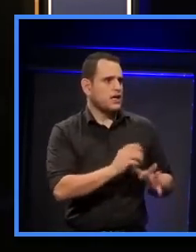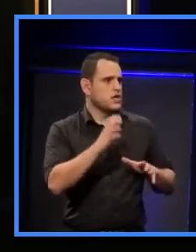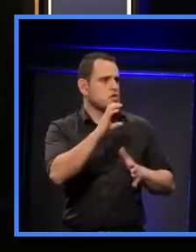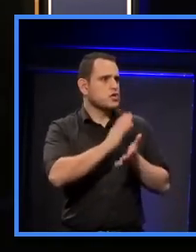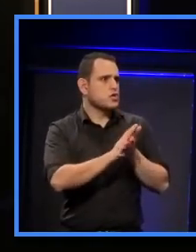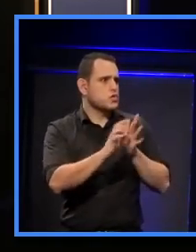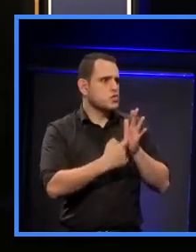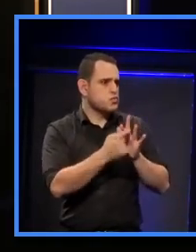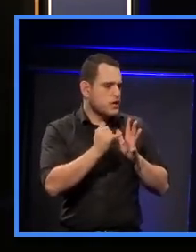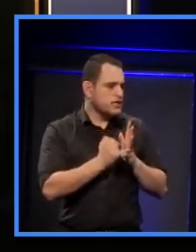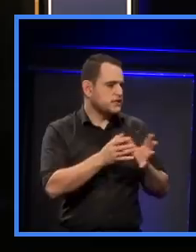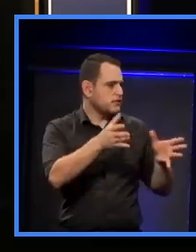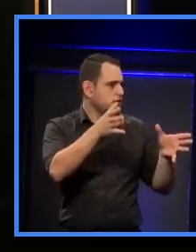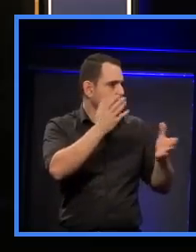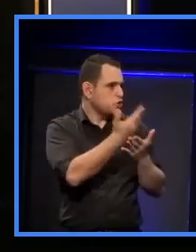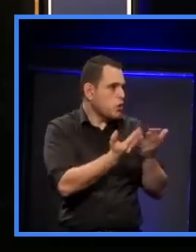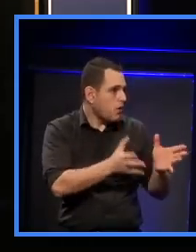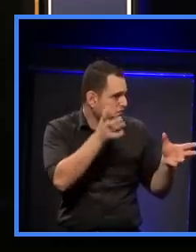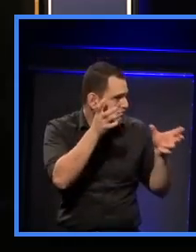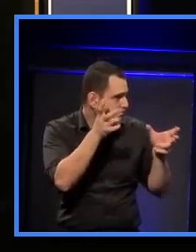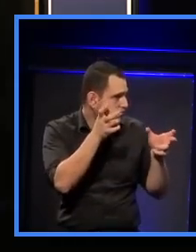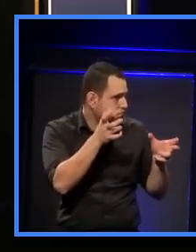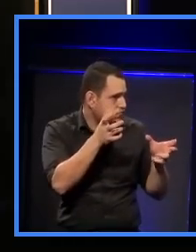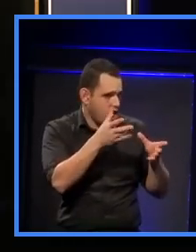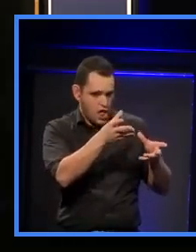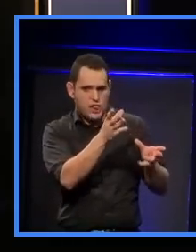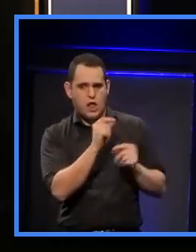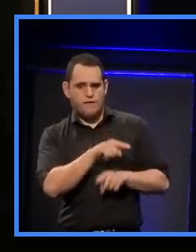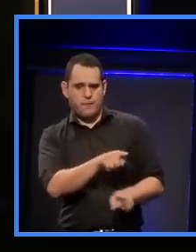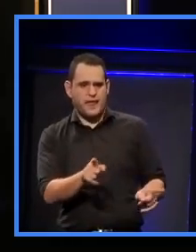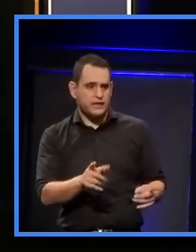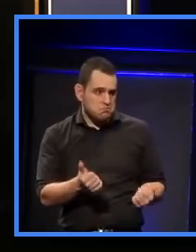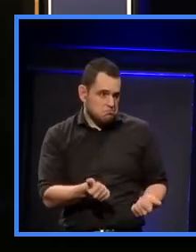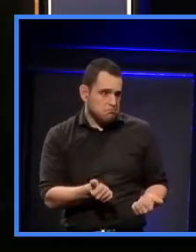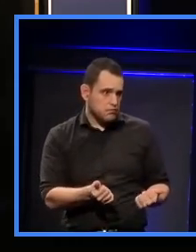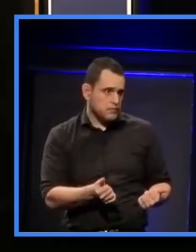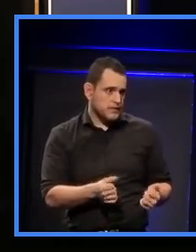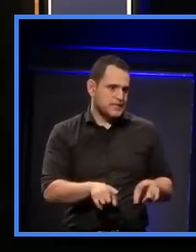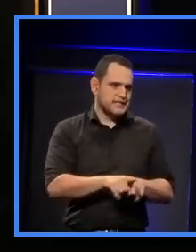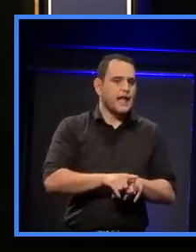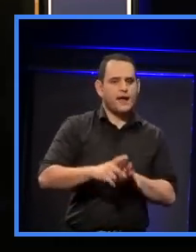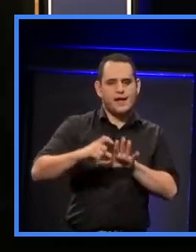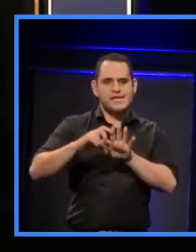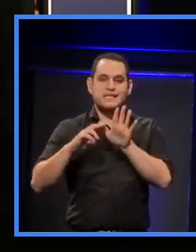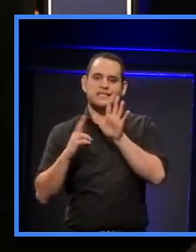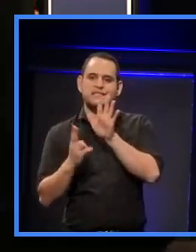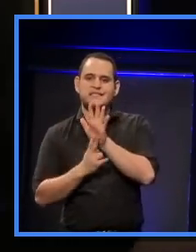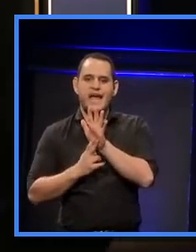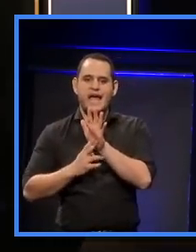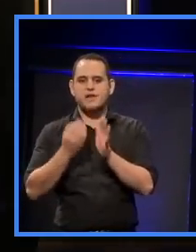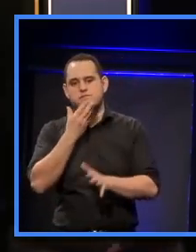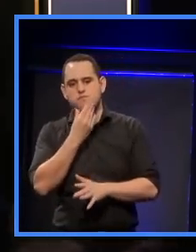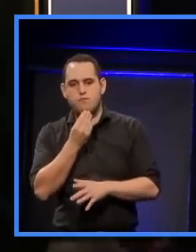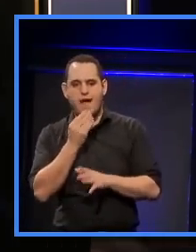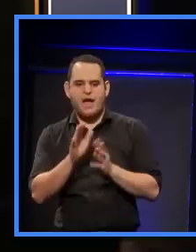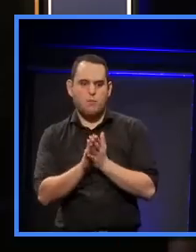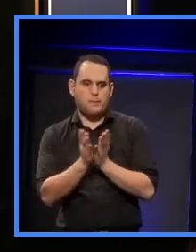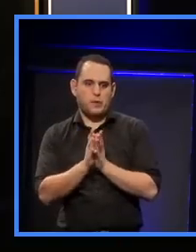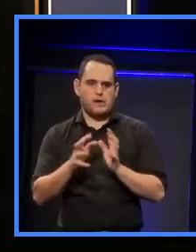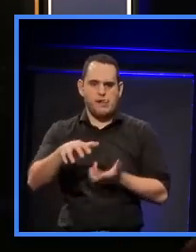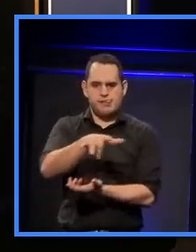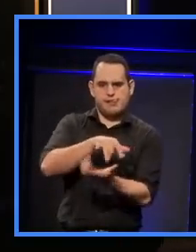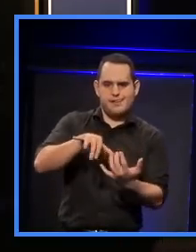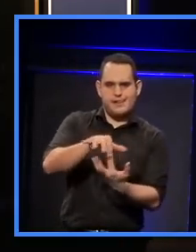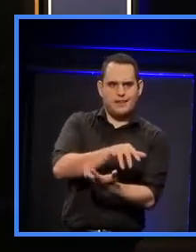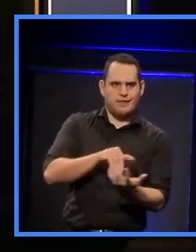can we learn from the story that we've just heard? It's a bit of a Victor Hugo and a bit of a Dan Brown all mixed into one, but, you know, what can